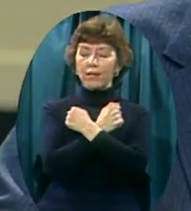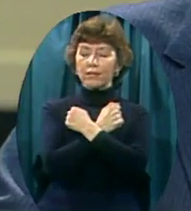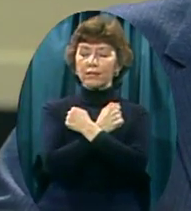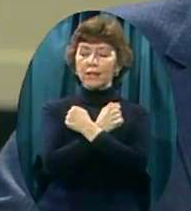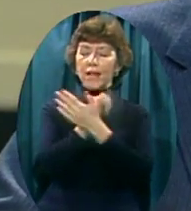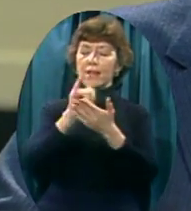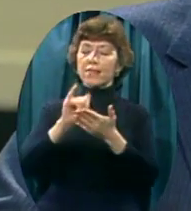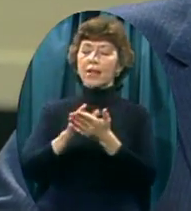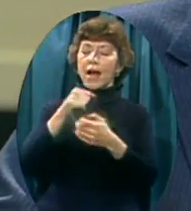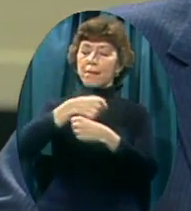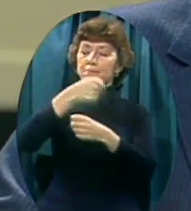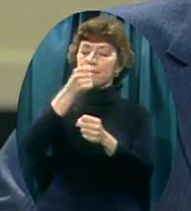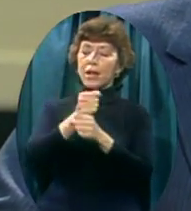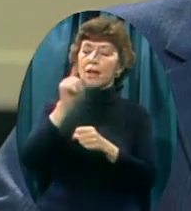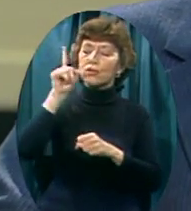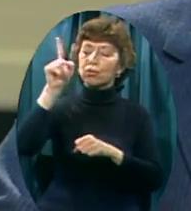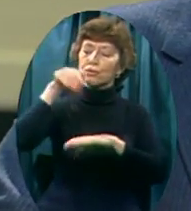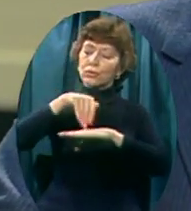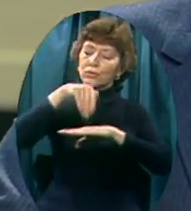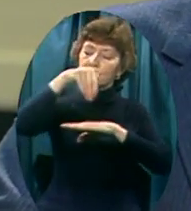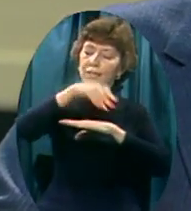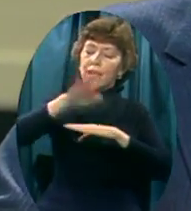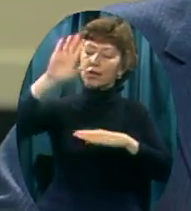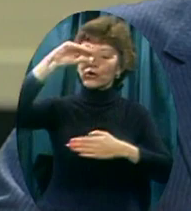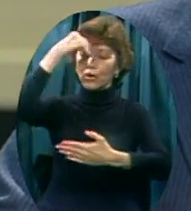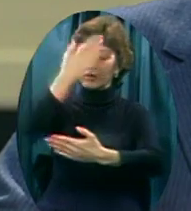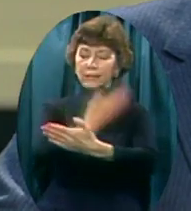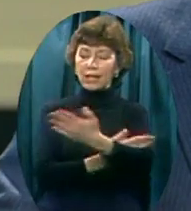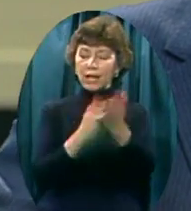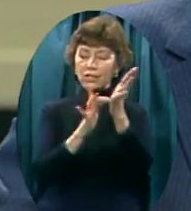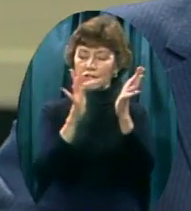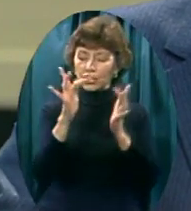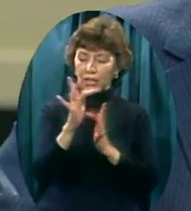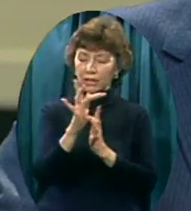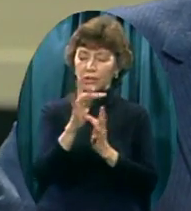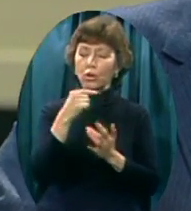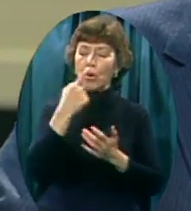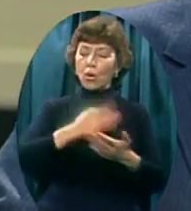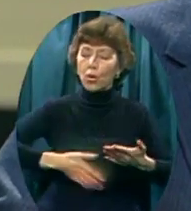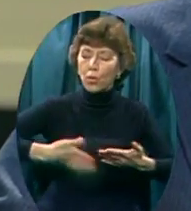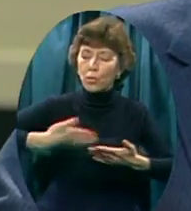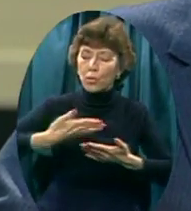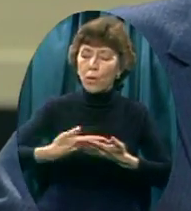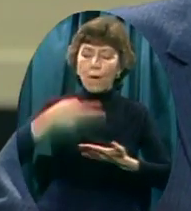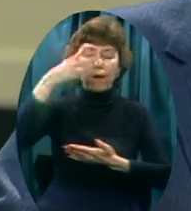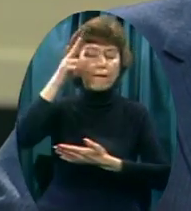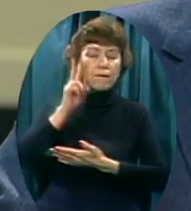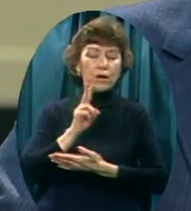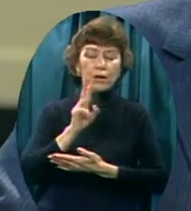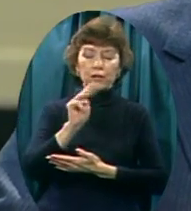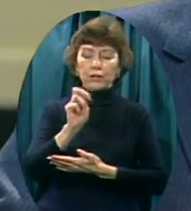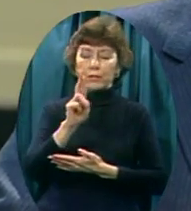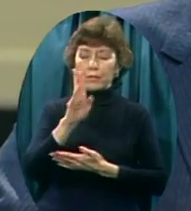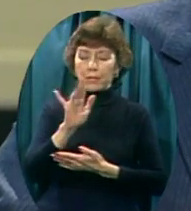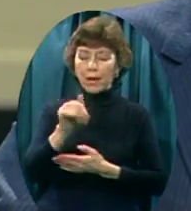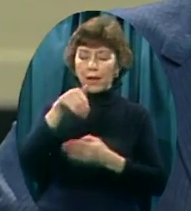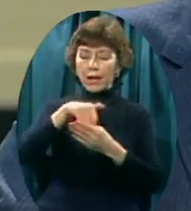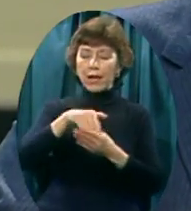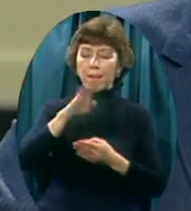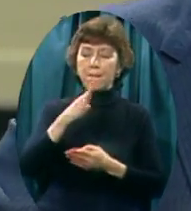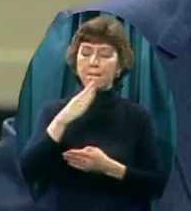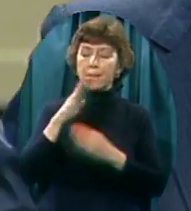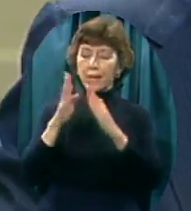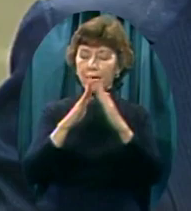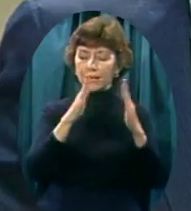Christ To be born of the Virgin Mary In the Bethlehem manger To live a sinless life To